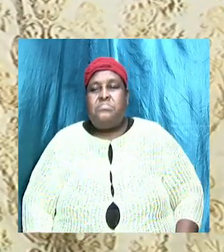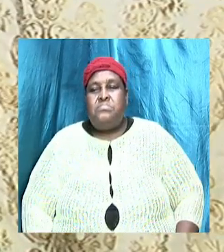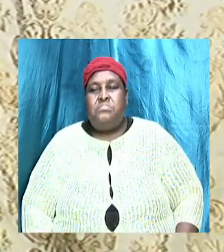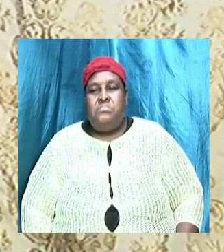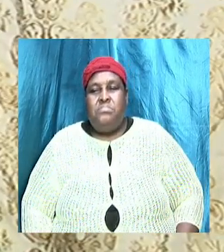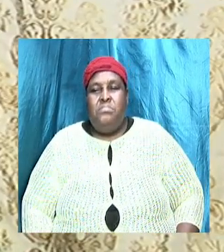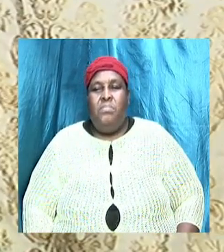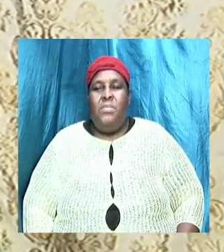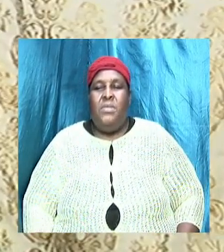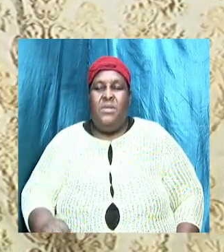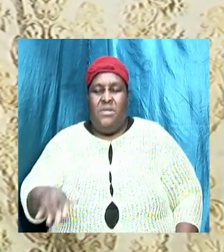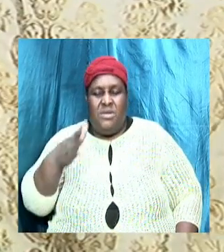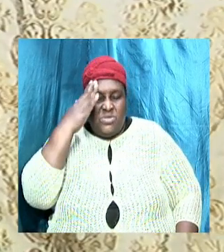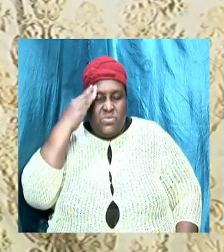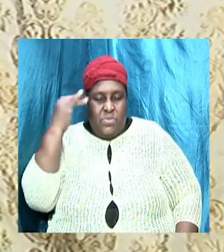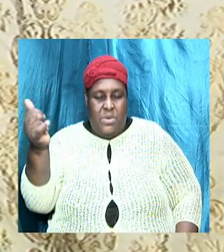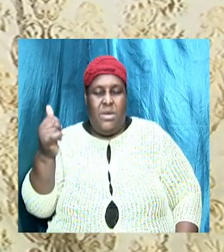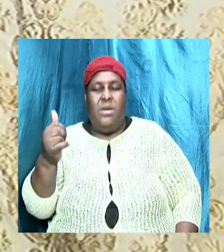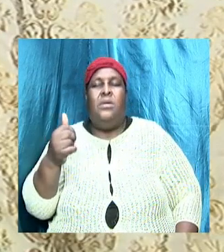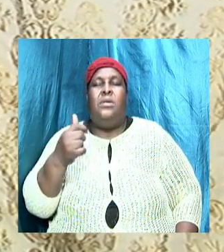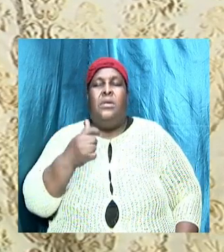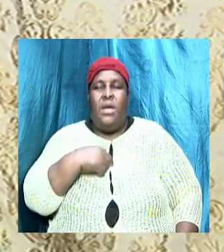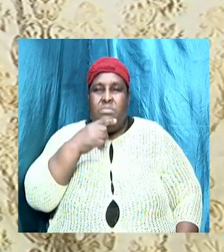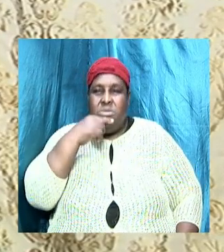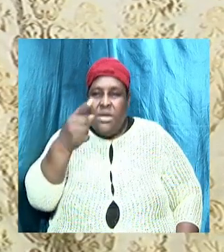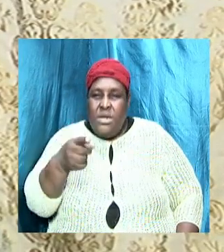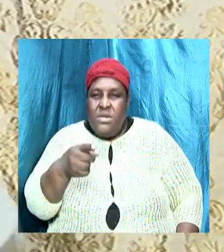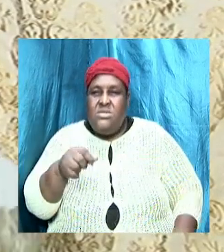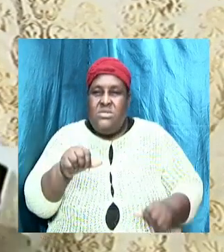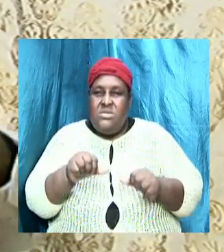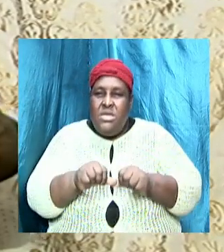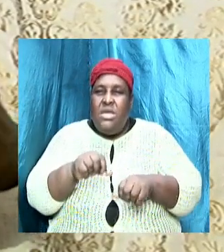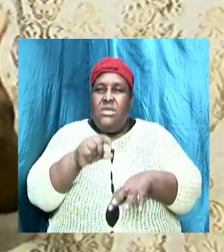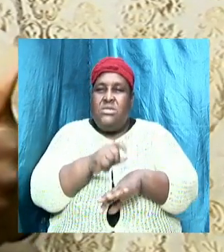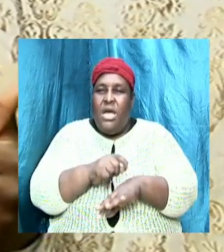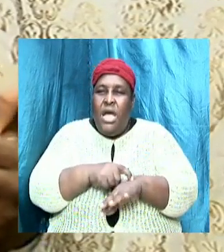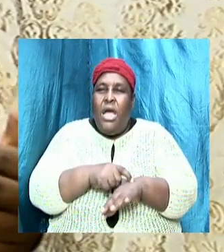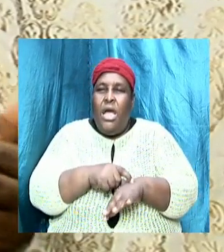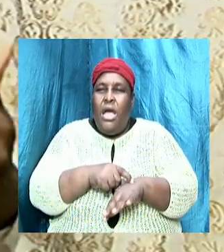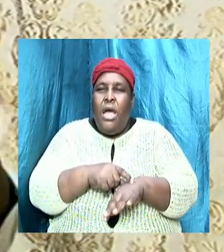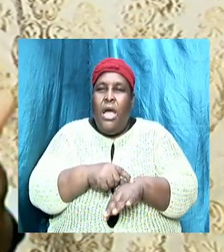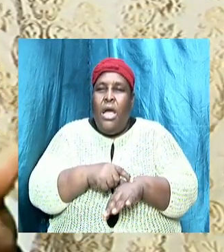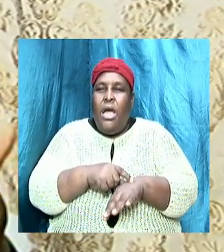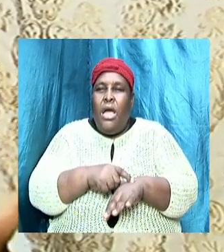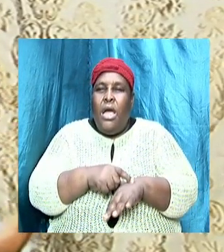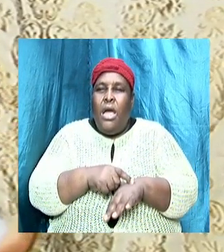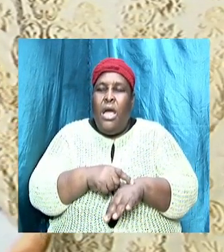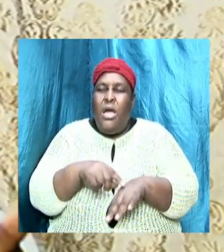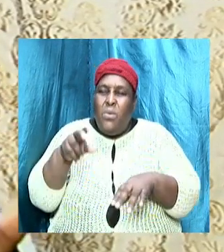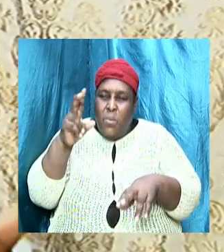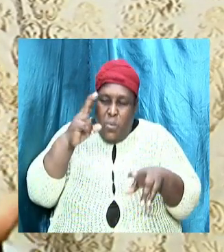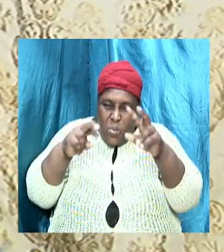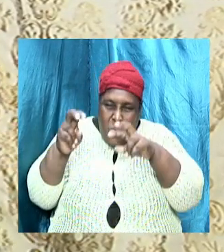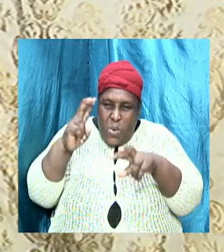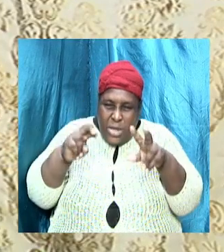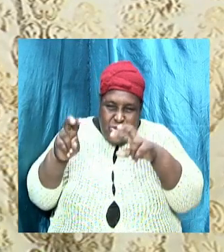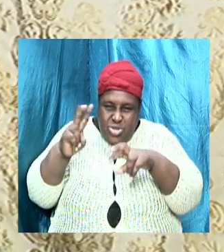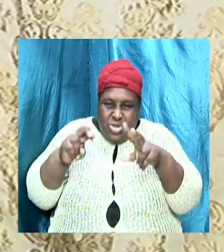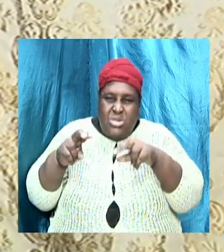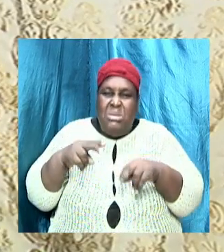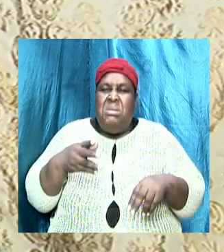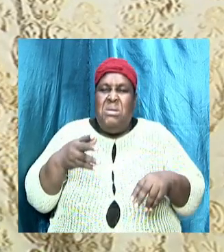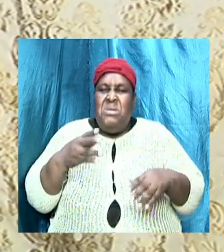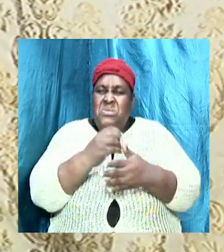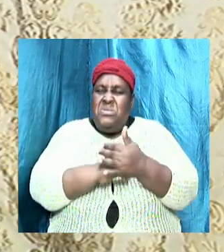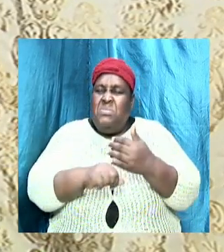And that is why I am telling church that we spend our time and we watch some of these. I would rather I would rather you see